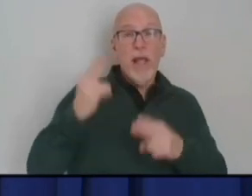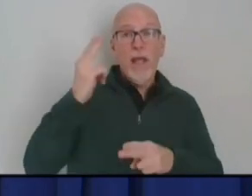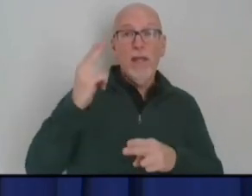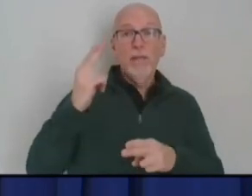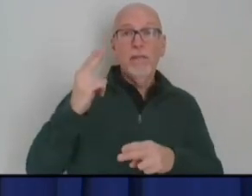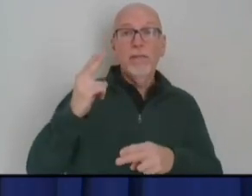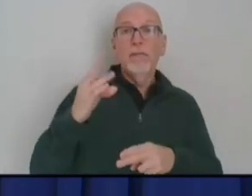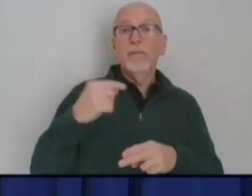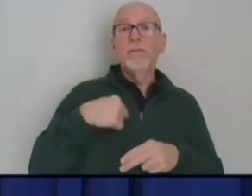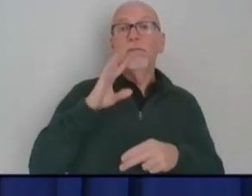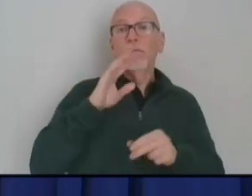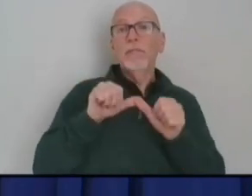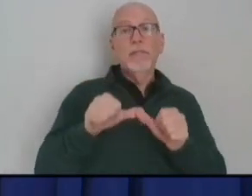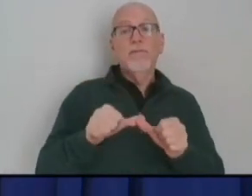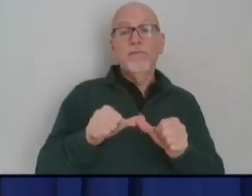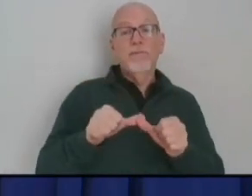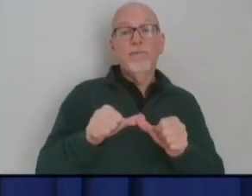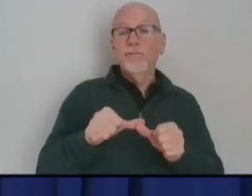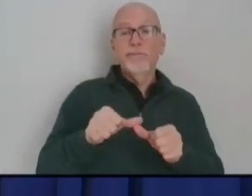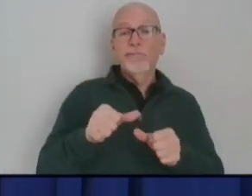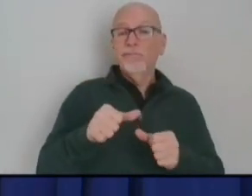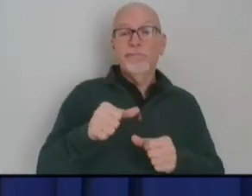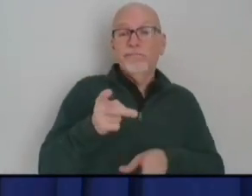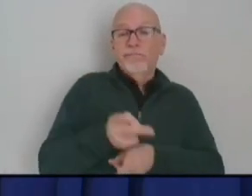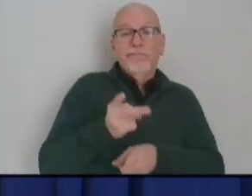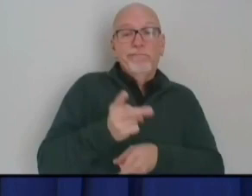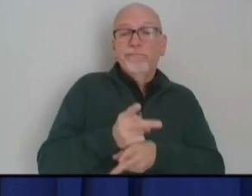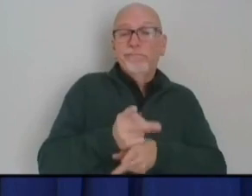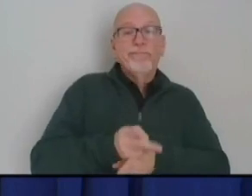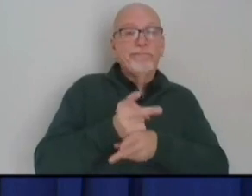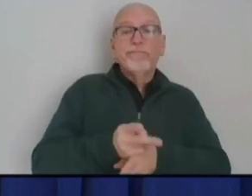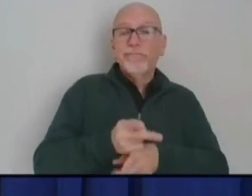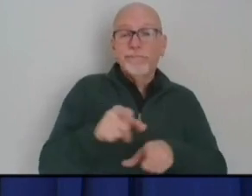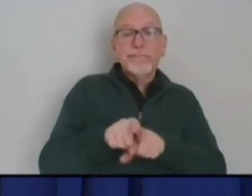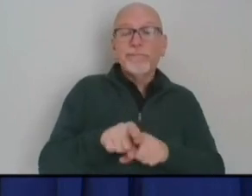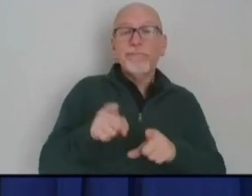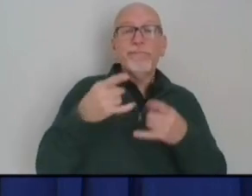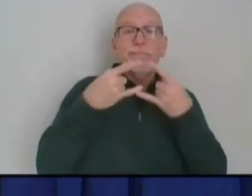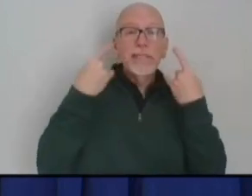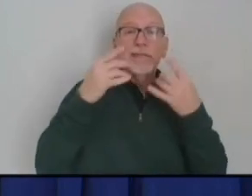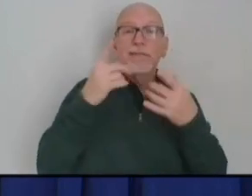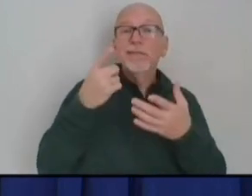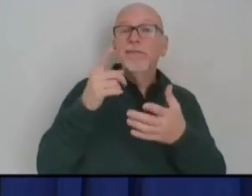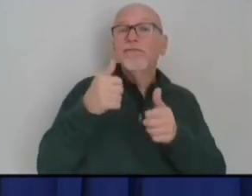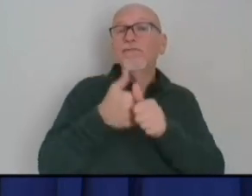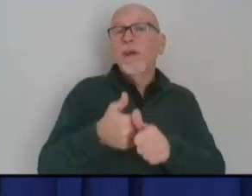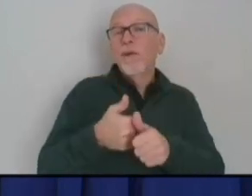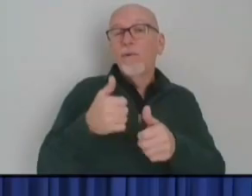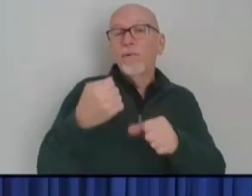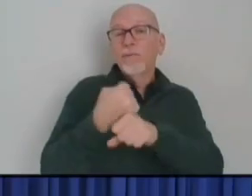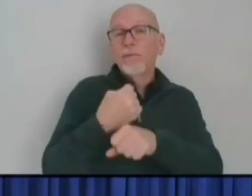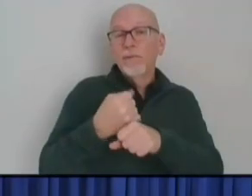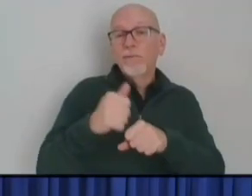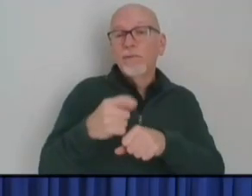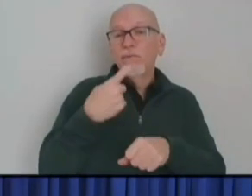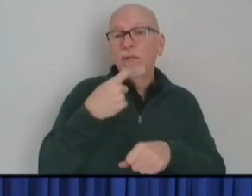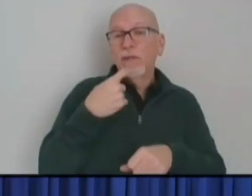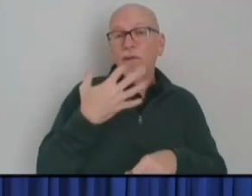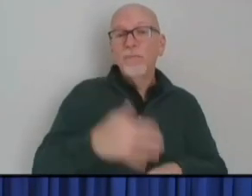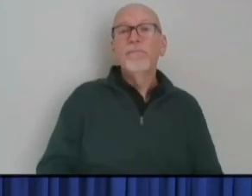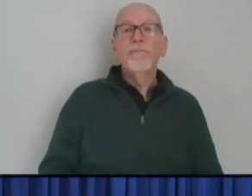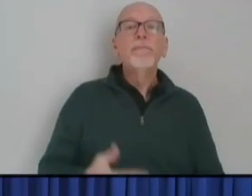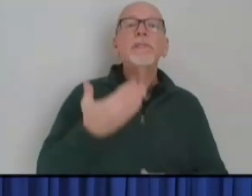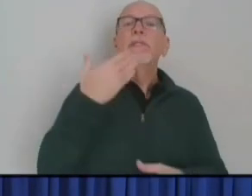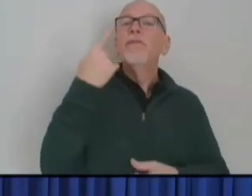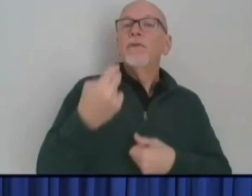continue to conduct myself in the same way with regards to the red metric. Thank you for joining